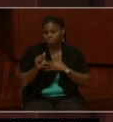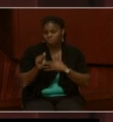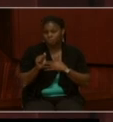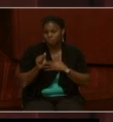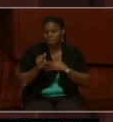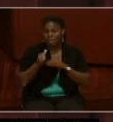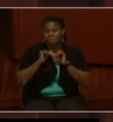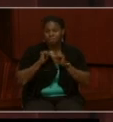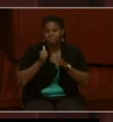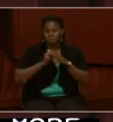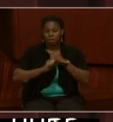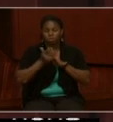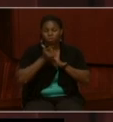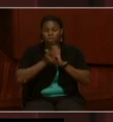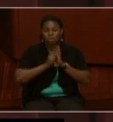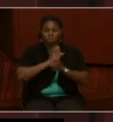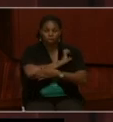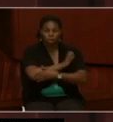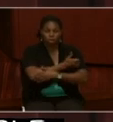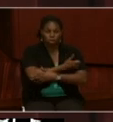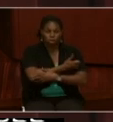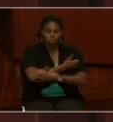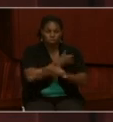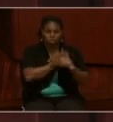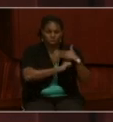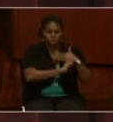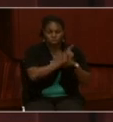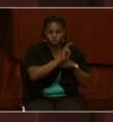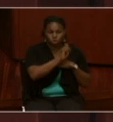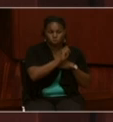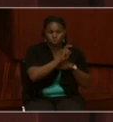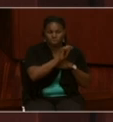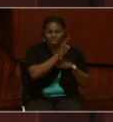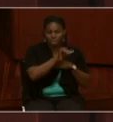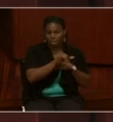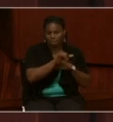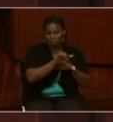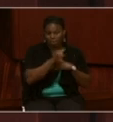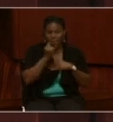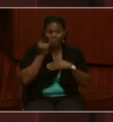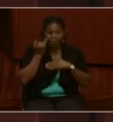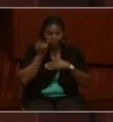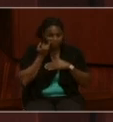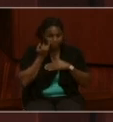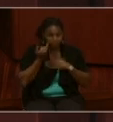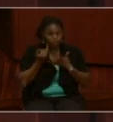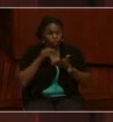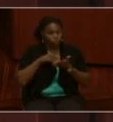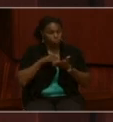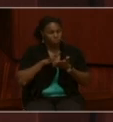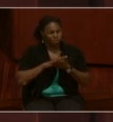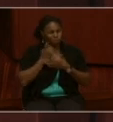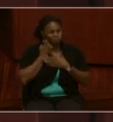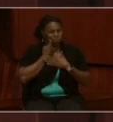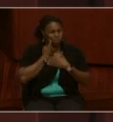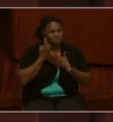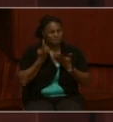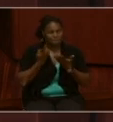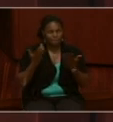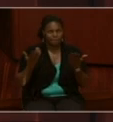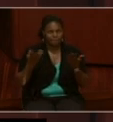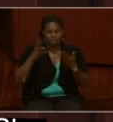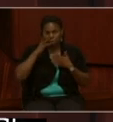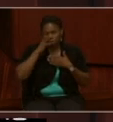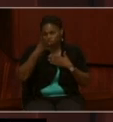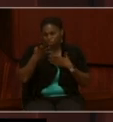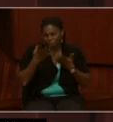under the legal authority of the U.S. Navy. So if there are records that were recently created, then you might want to contact